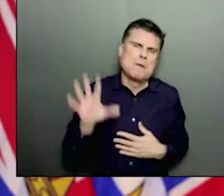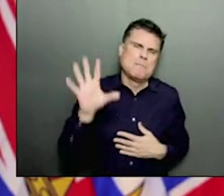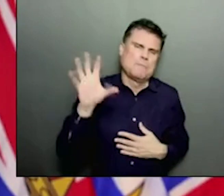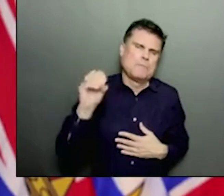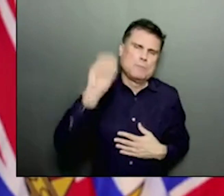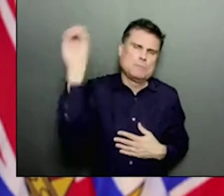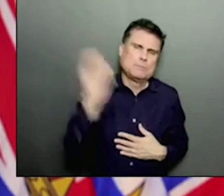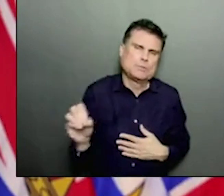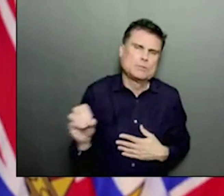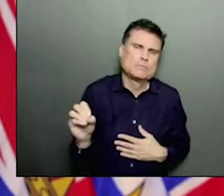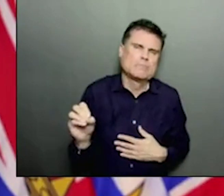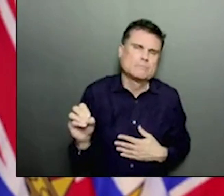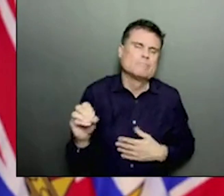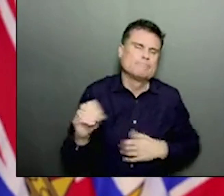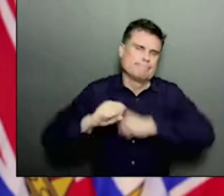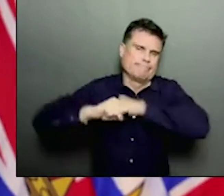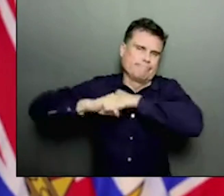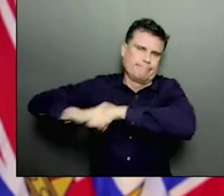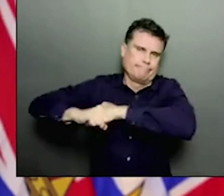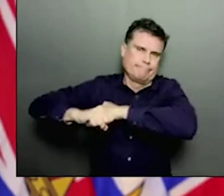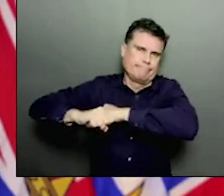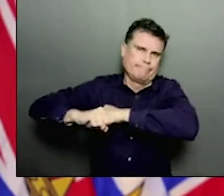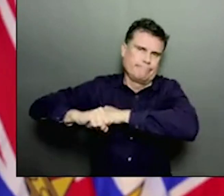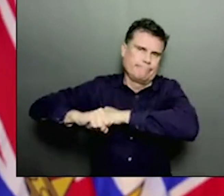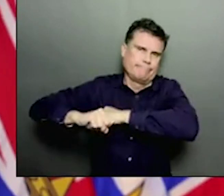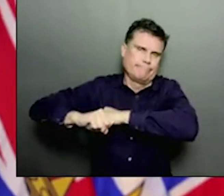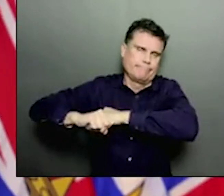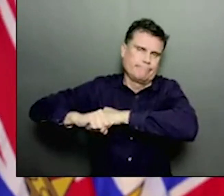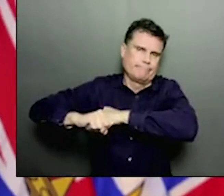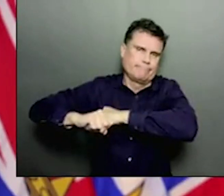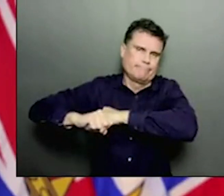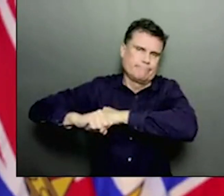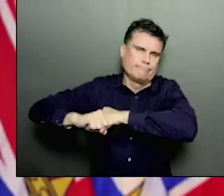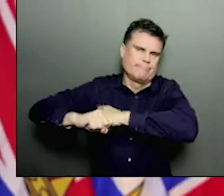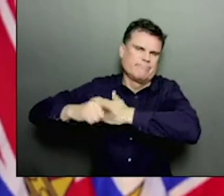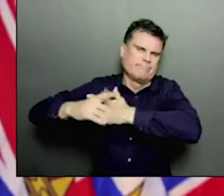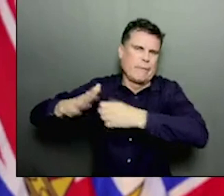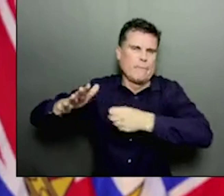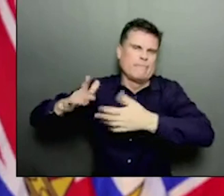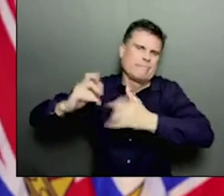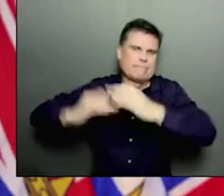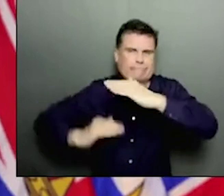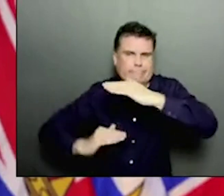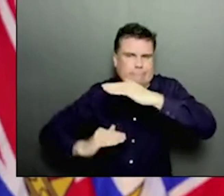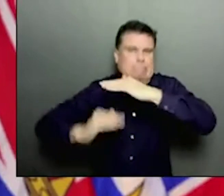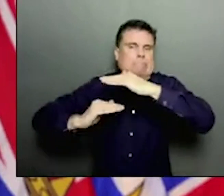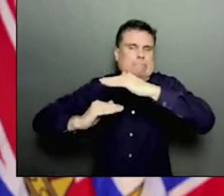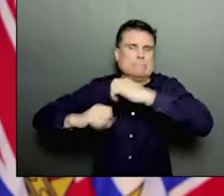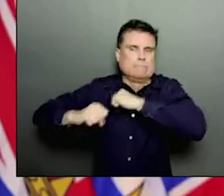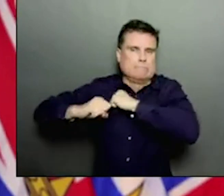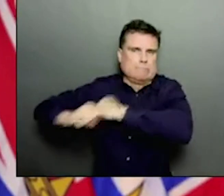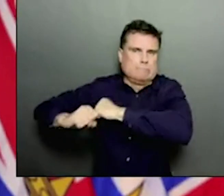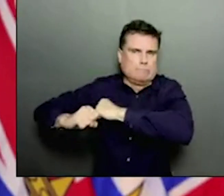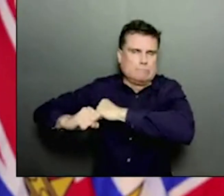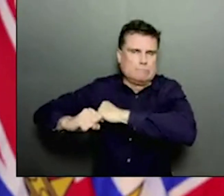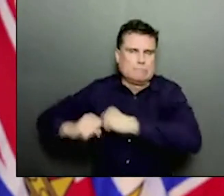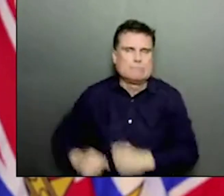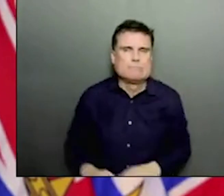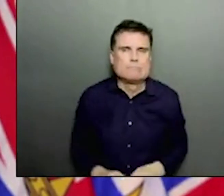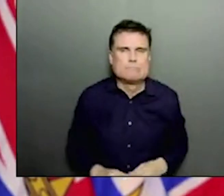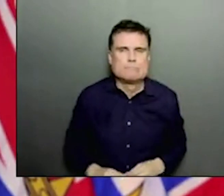Which means that they may not have yet developed the antibodies from the vaccine. So if we look at just the people